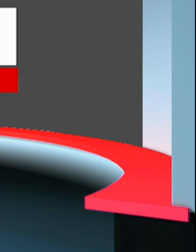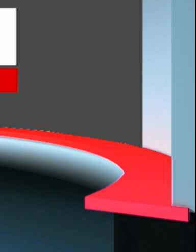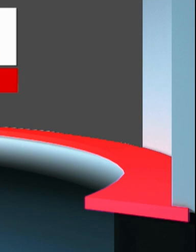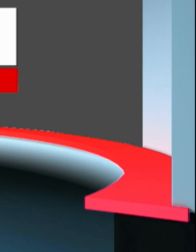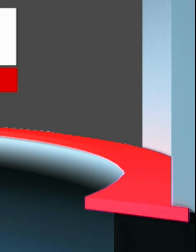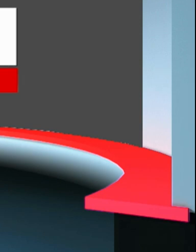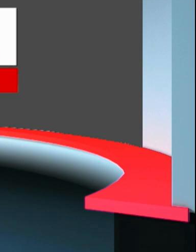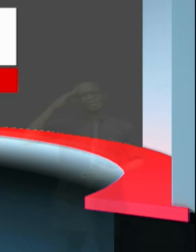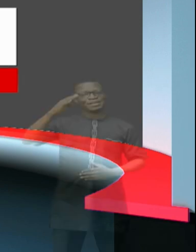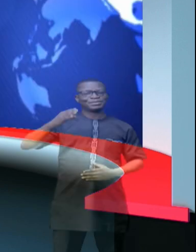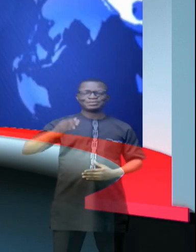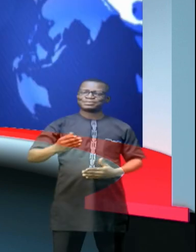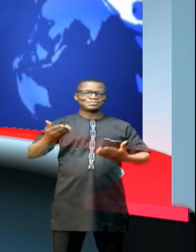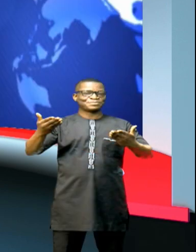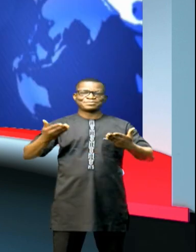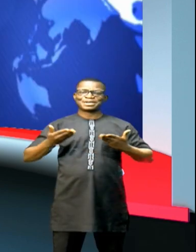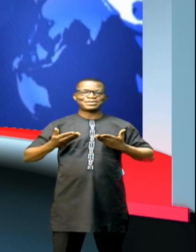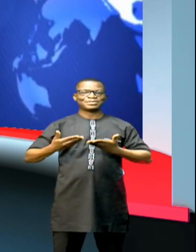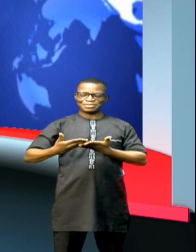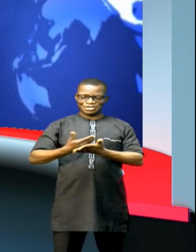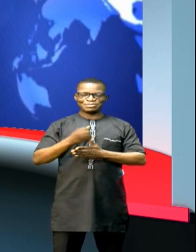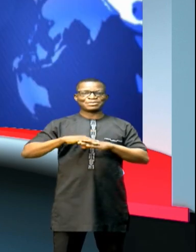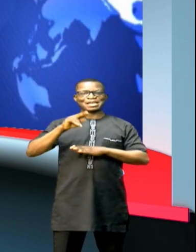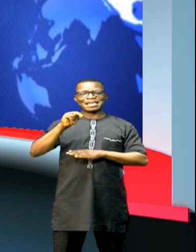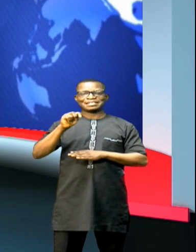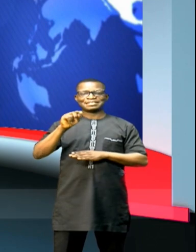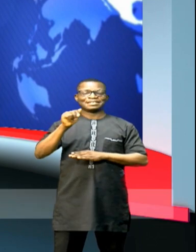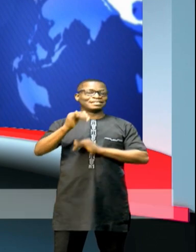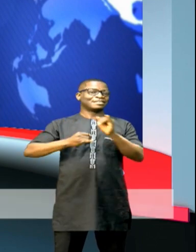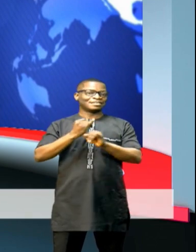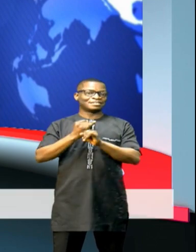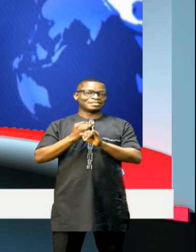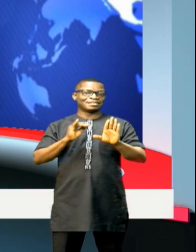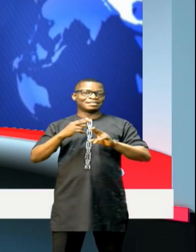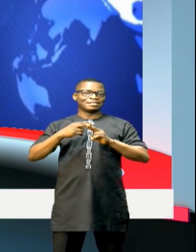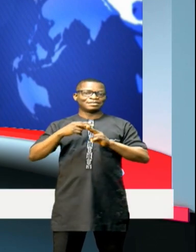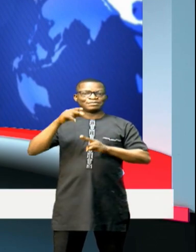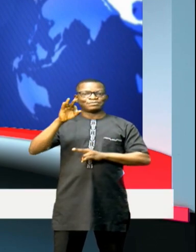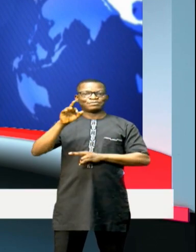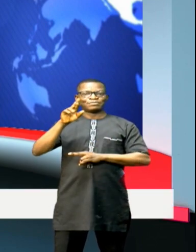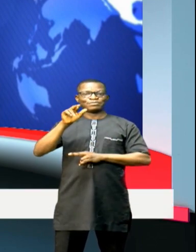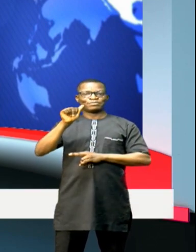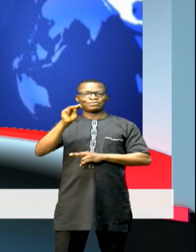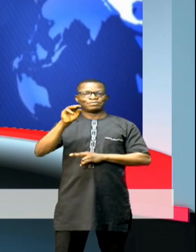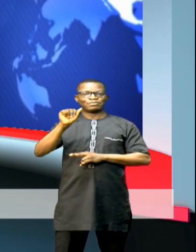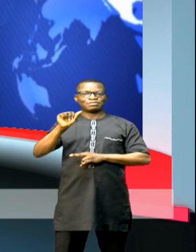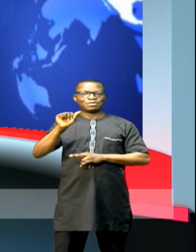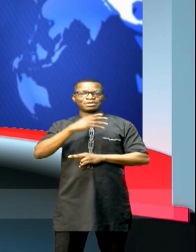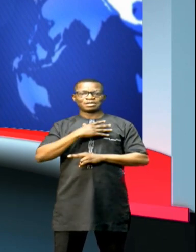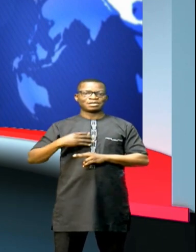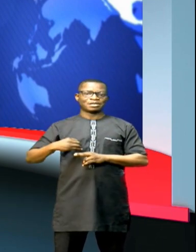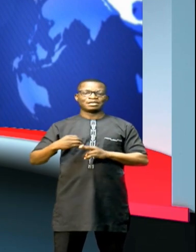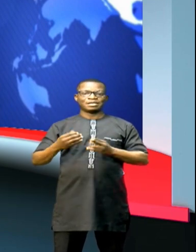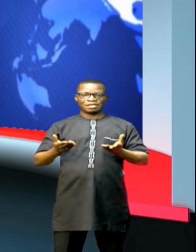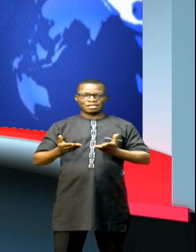Hello and welcome to the news on NTA International. My name is Frama Panyi and reading